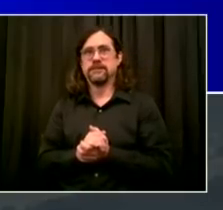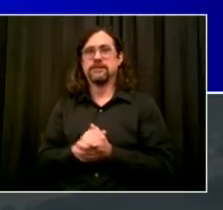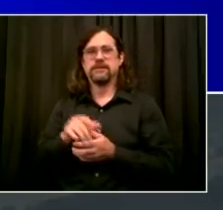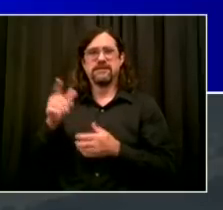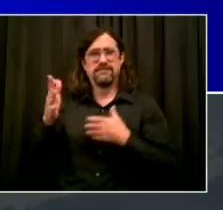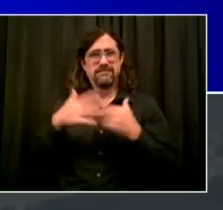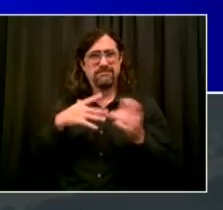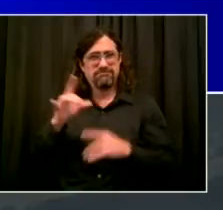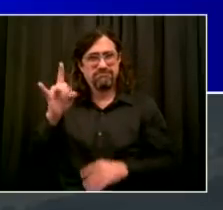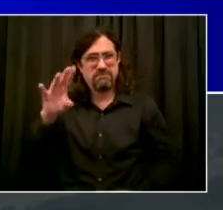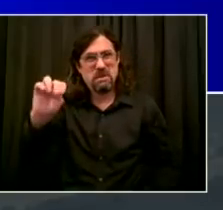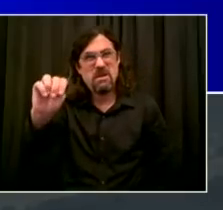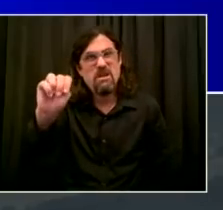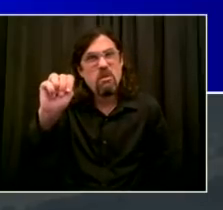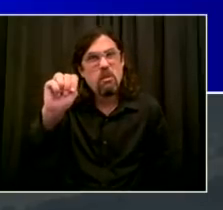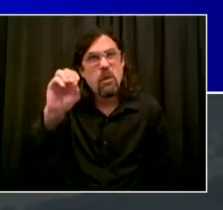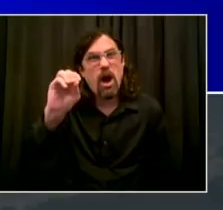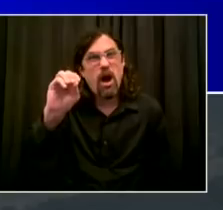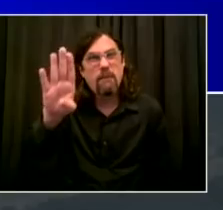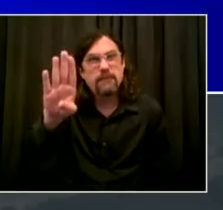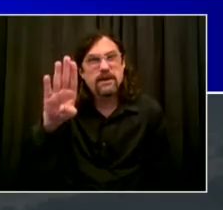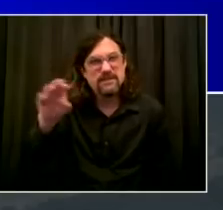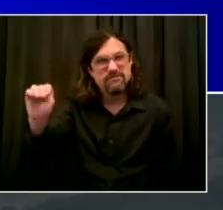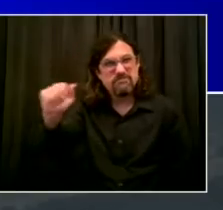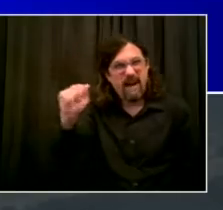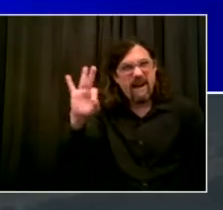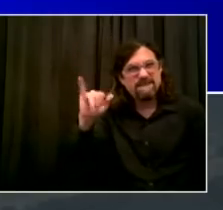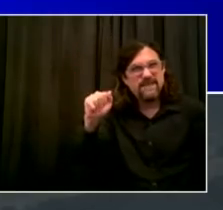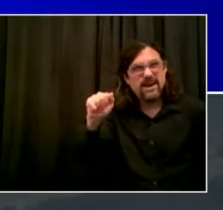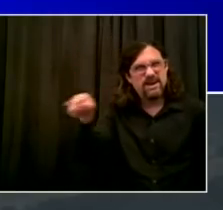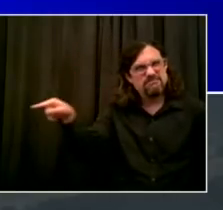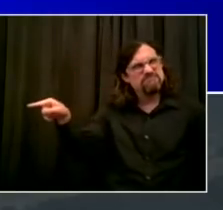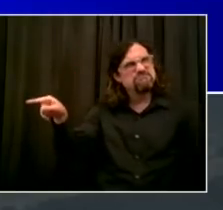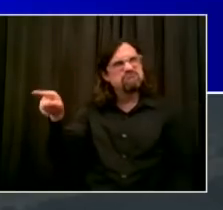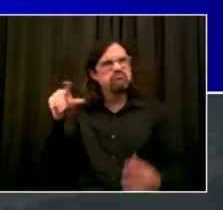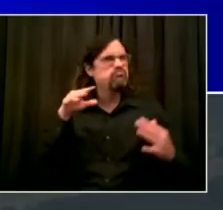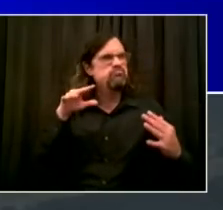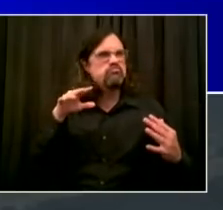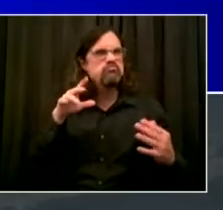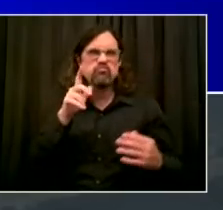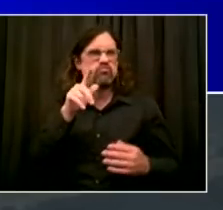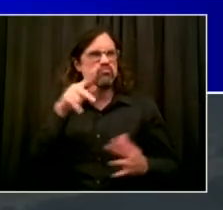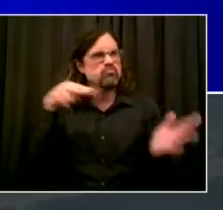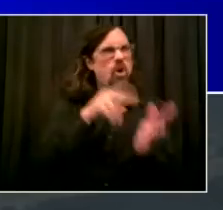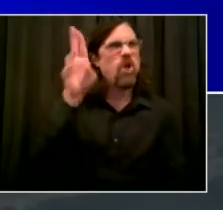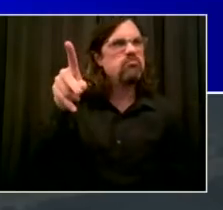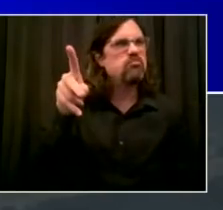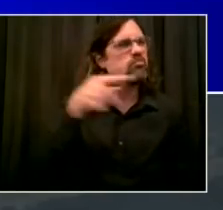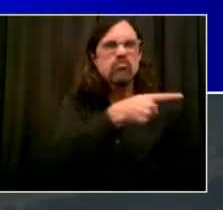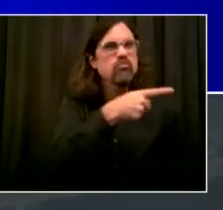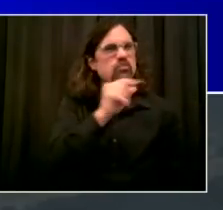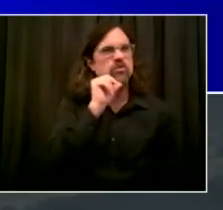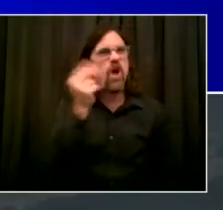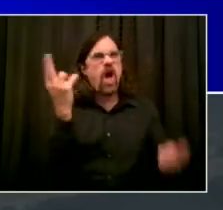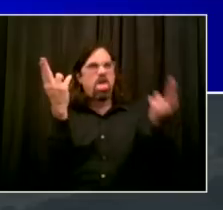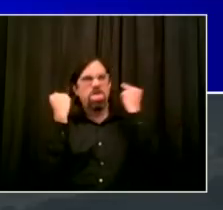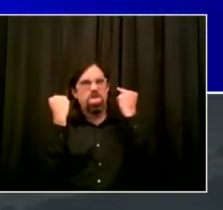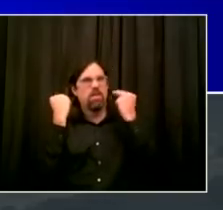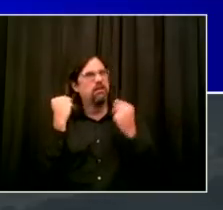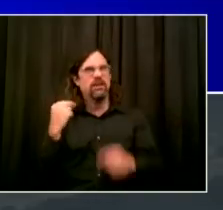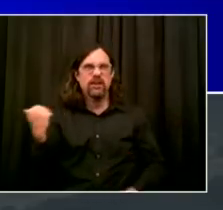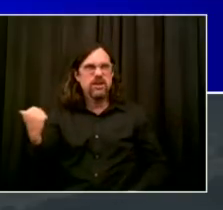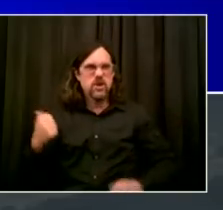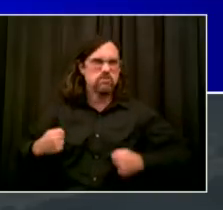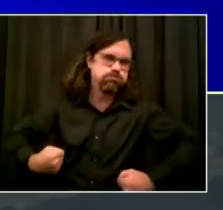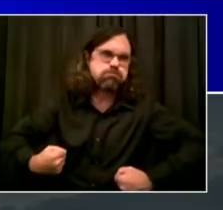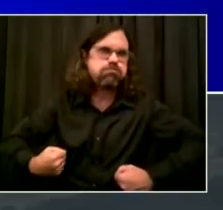So I just want to say, Buddy, we miss you already, but we will never forget you. And to all the other people who do so much